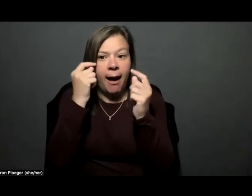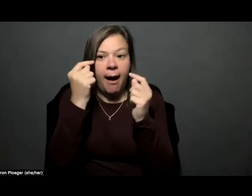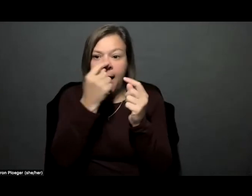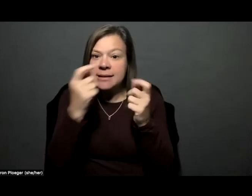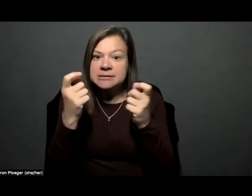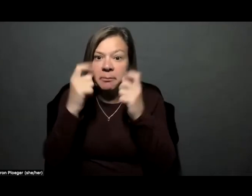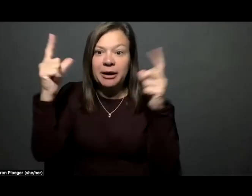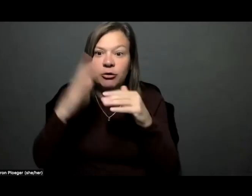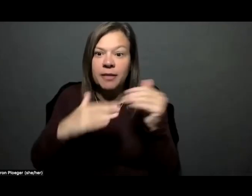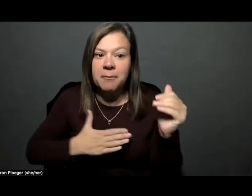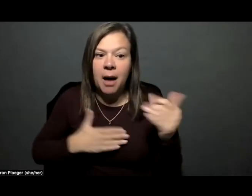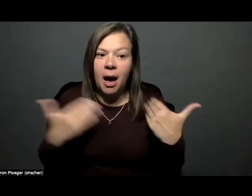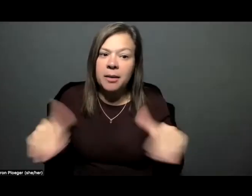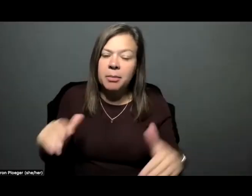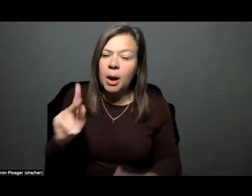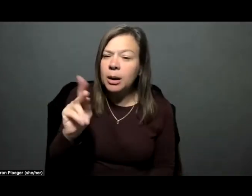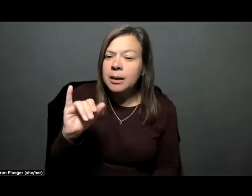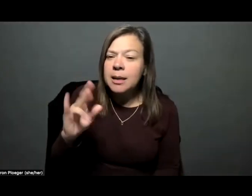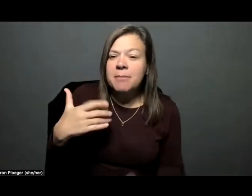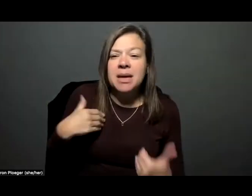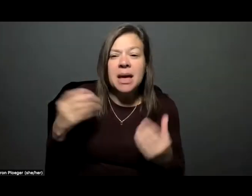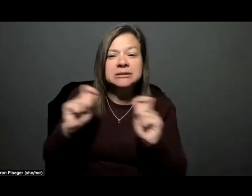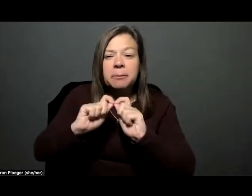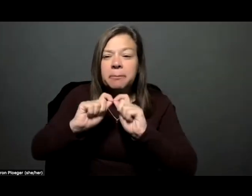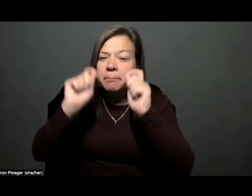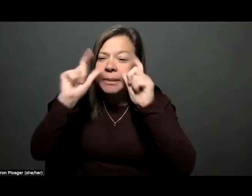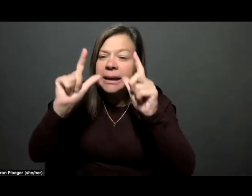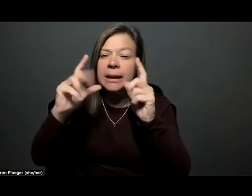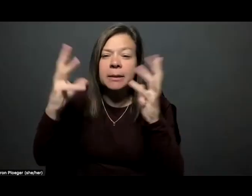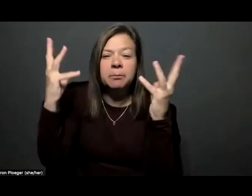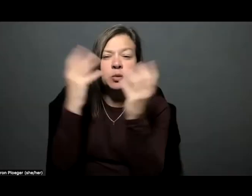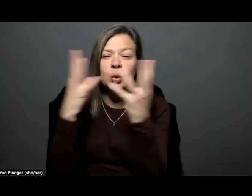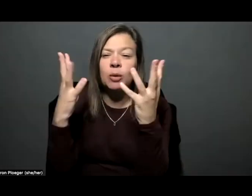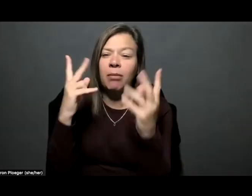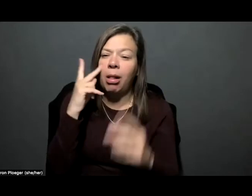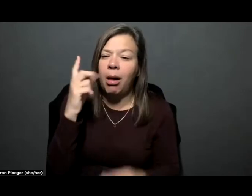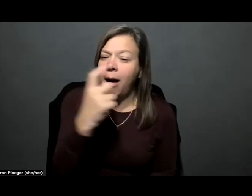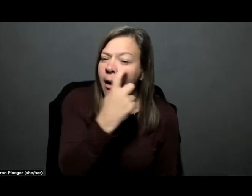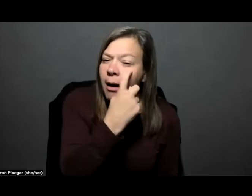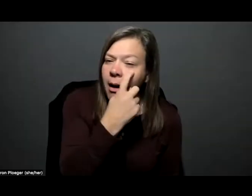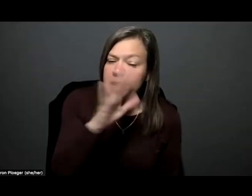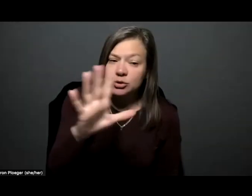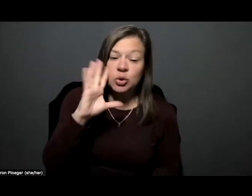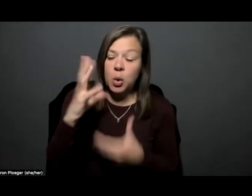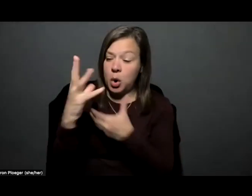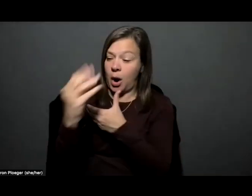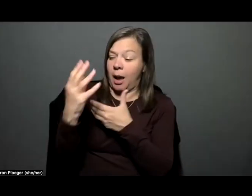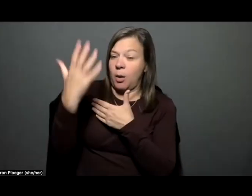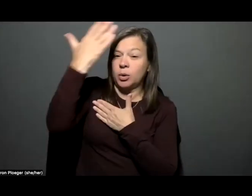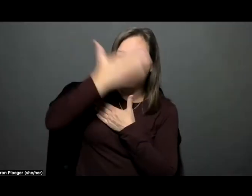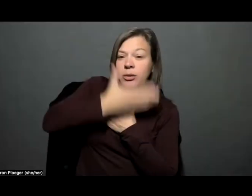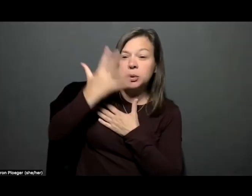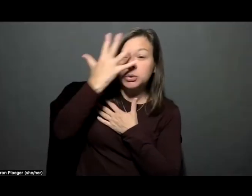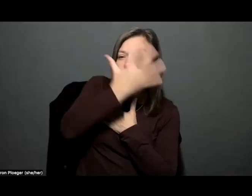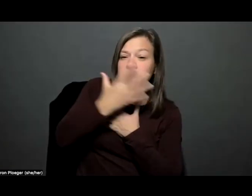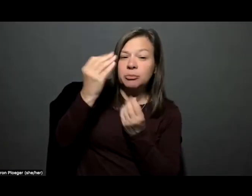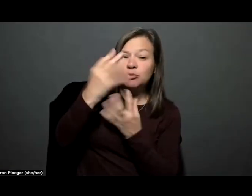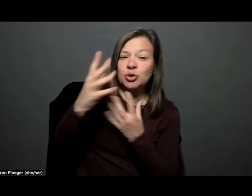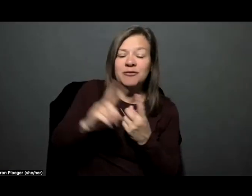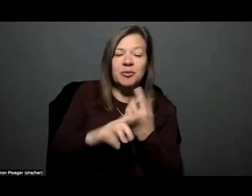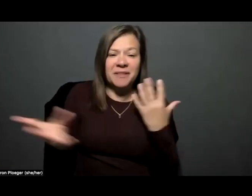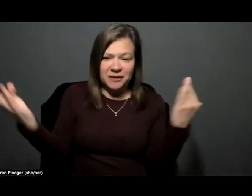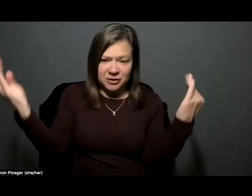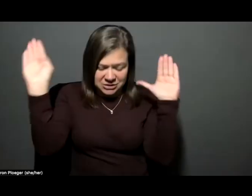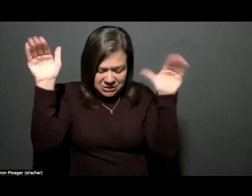to see someone with such big beautiful eyes so we know that that outward sight but there's also this inward,